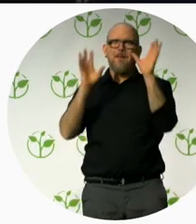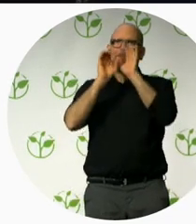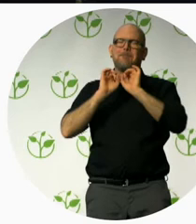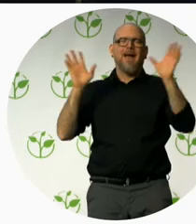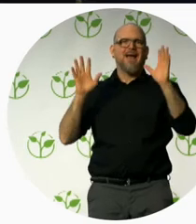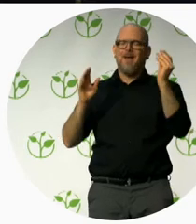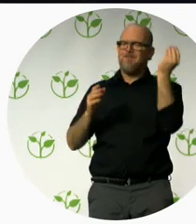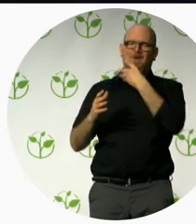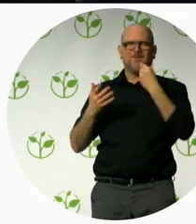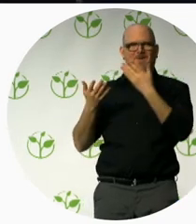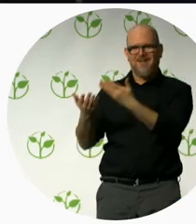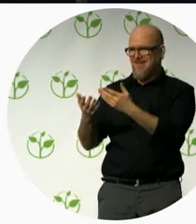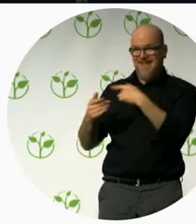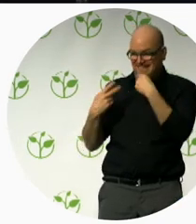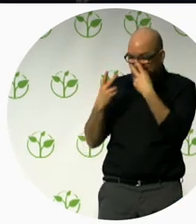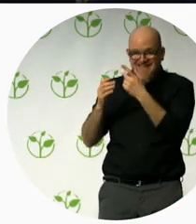the Gondolas4All.